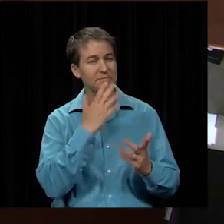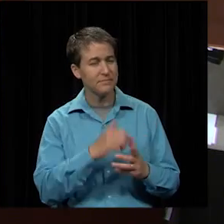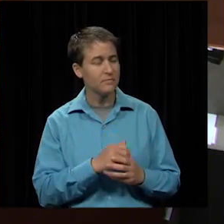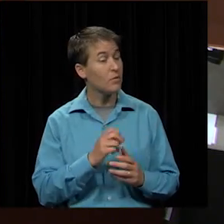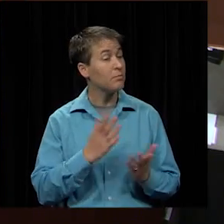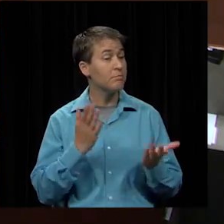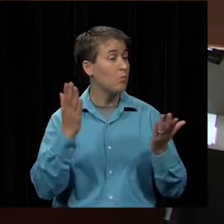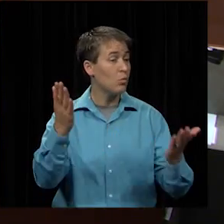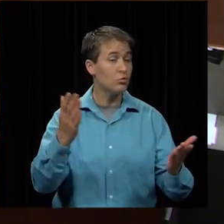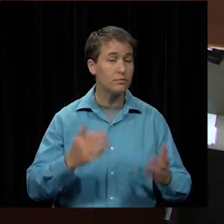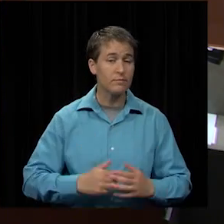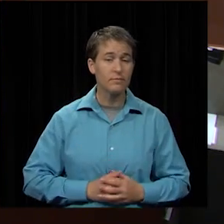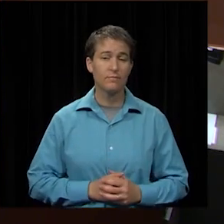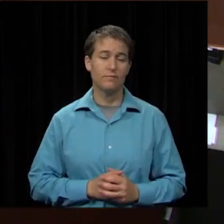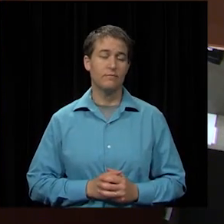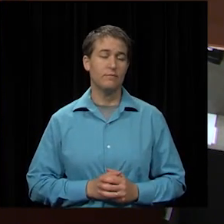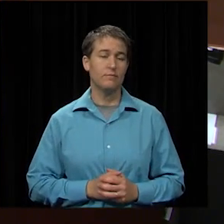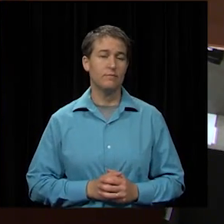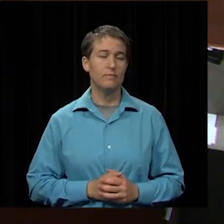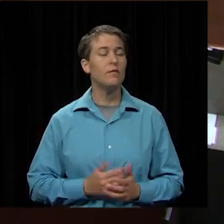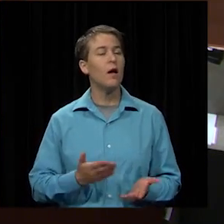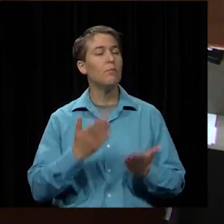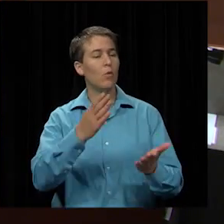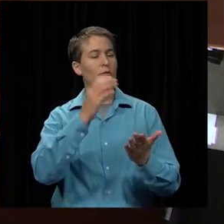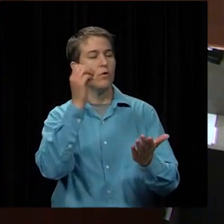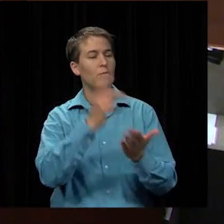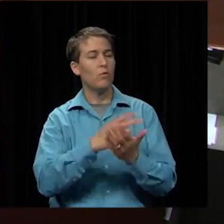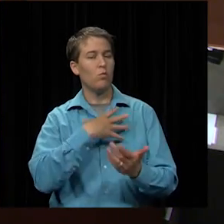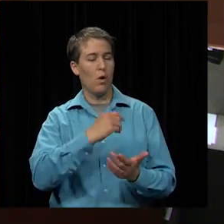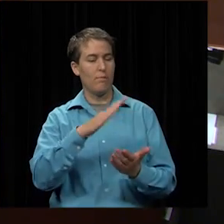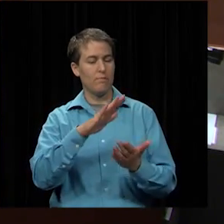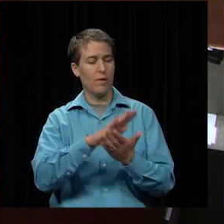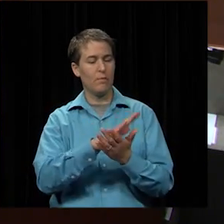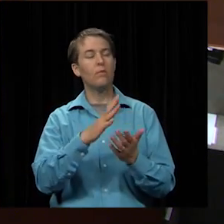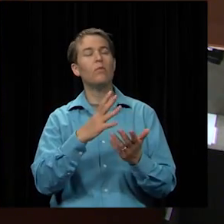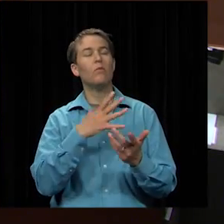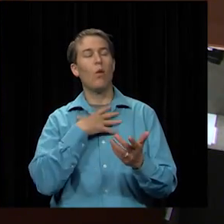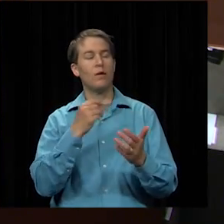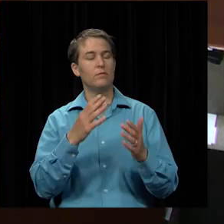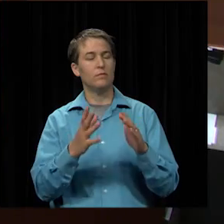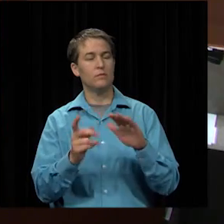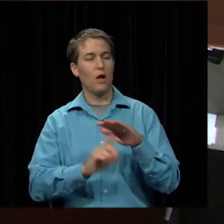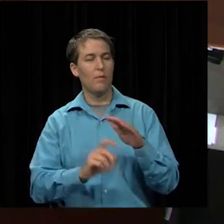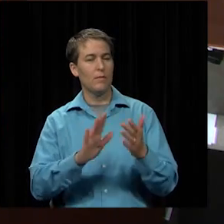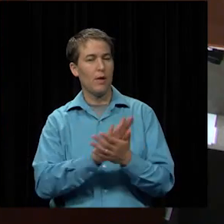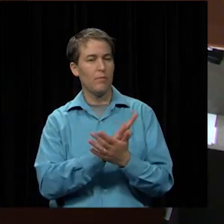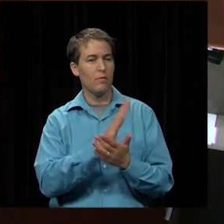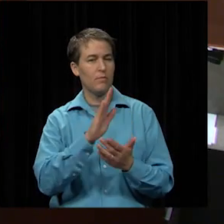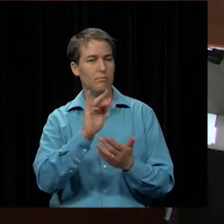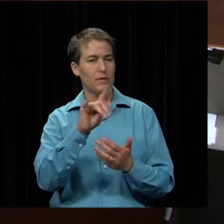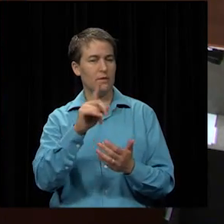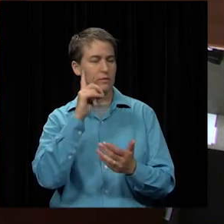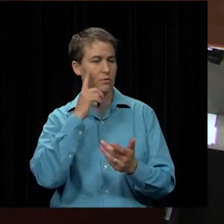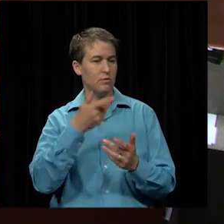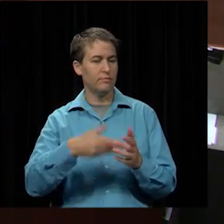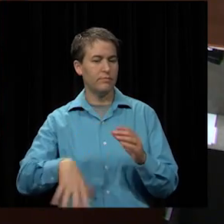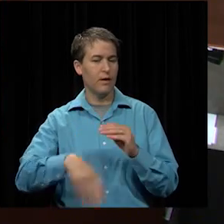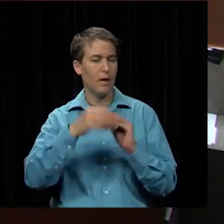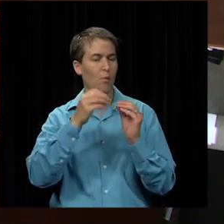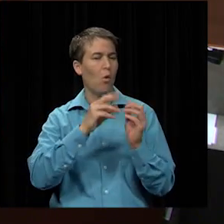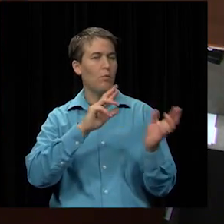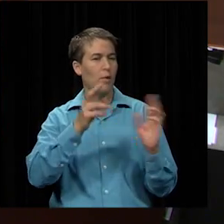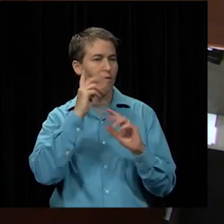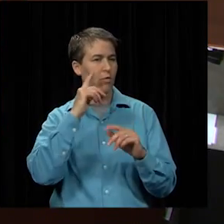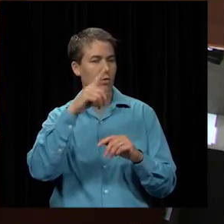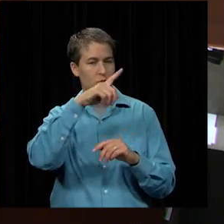i move to approve white paper a white copy paper bid to replenish the district's supply of copy paper in preparation for